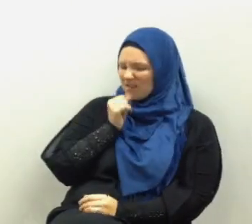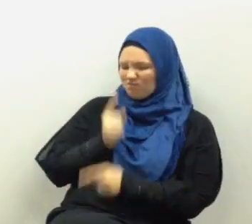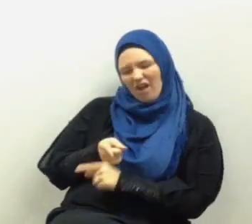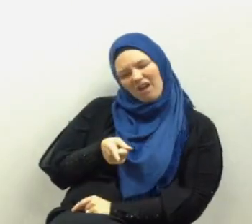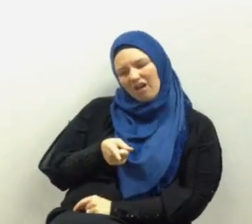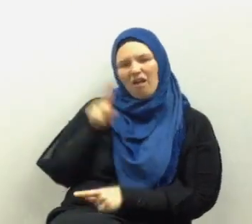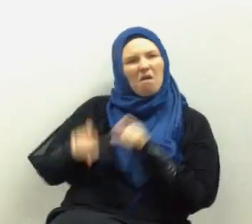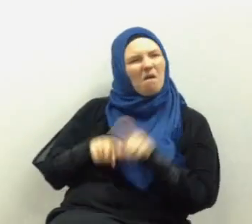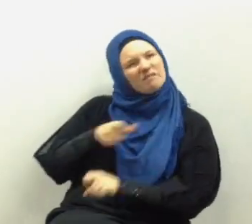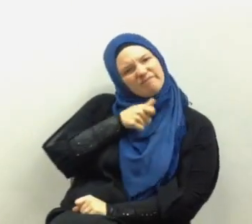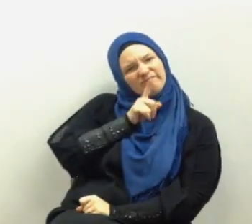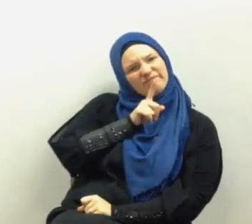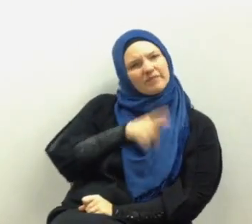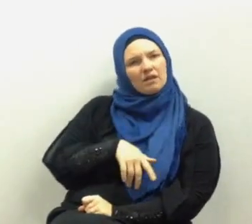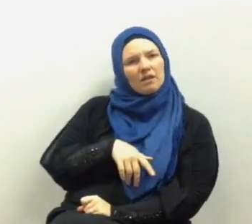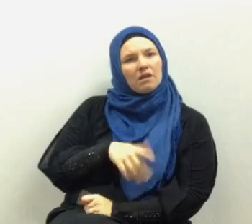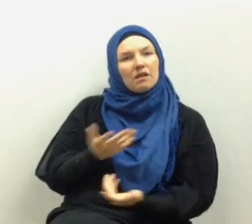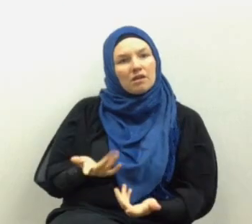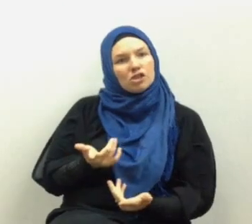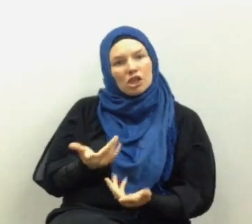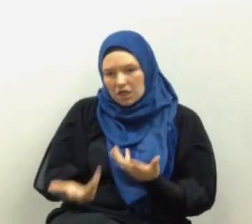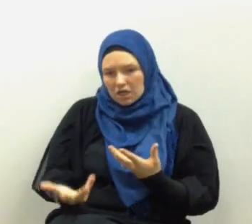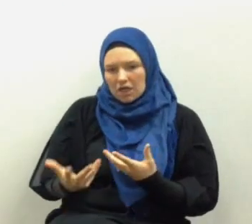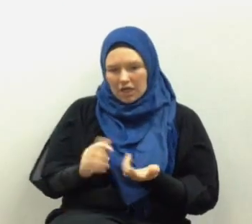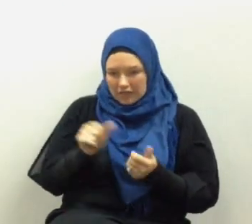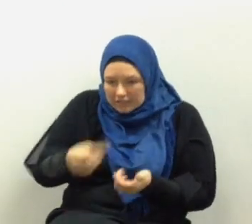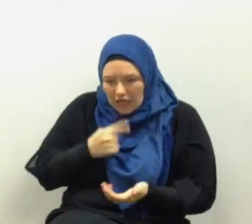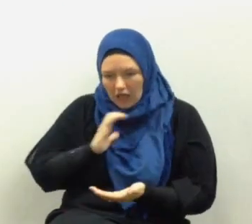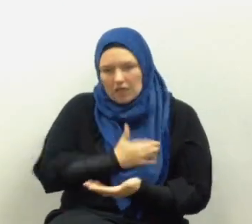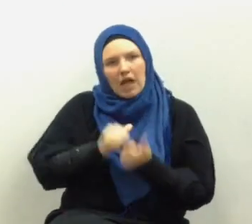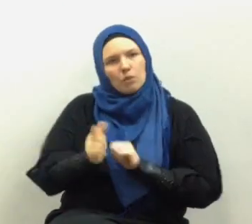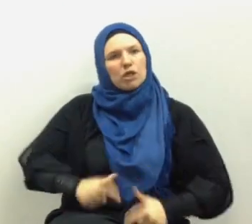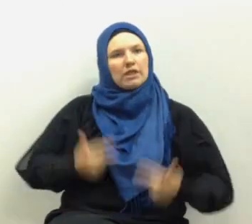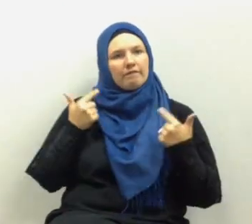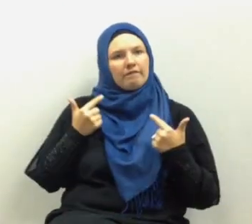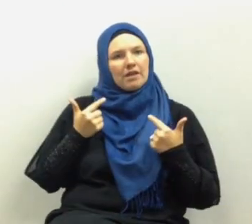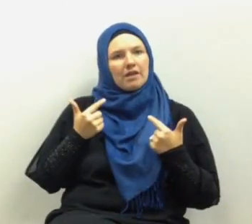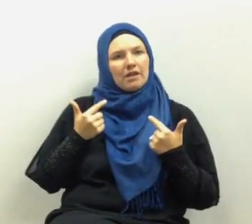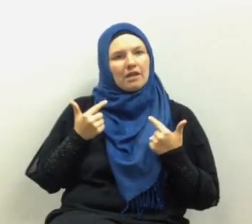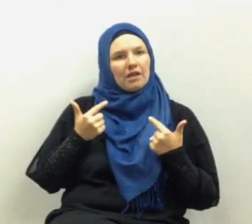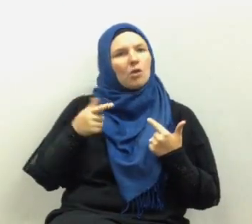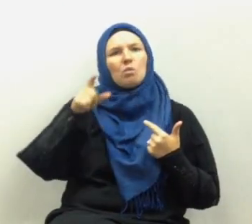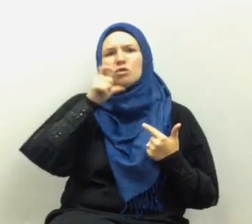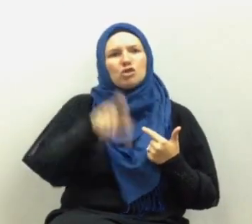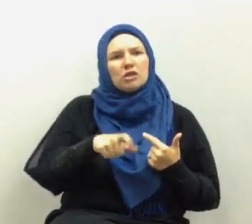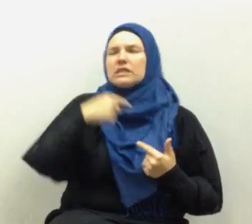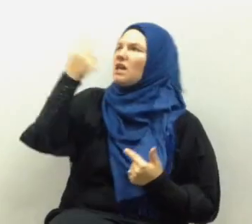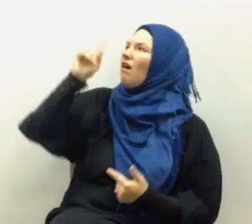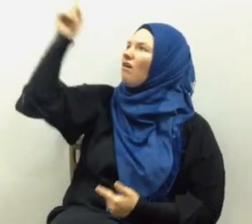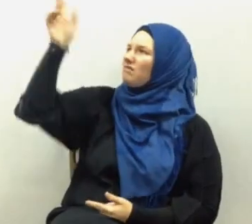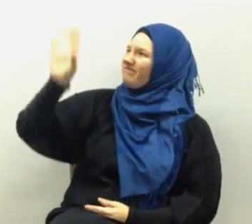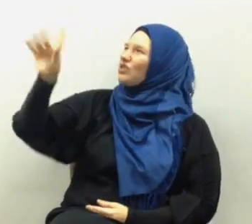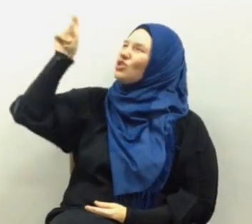down but to submit to it to let it tell us how we should live not for us to tell